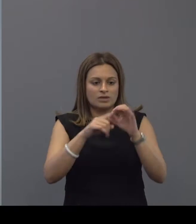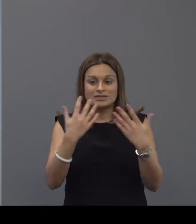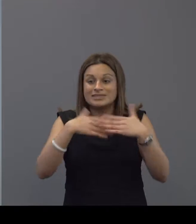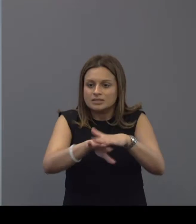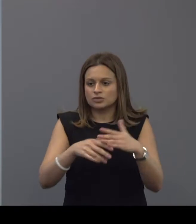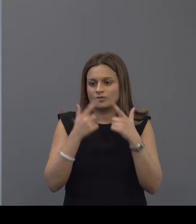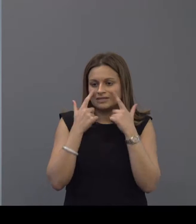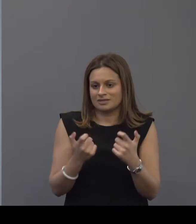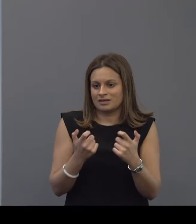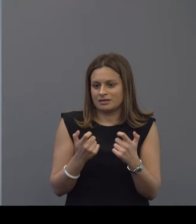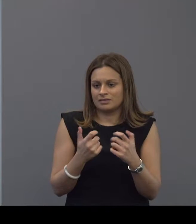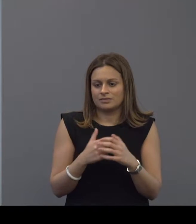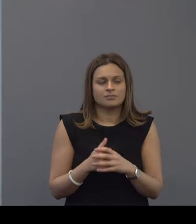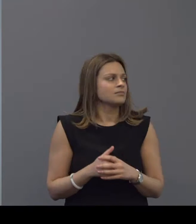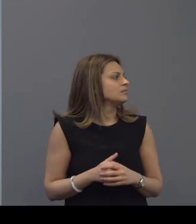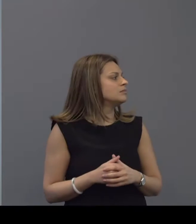care